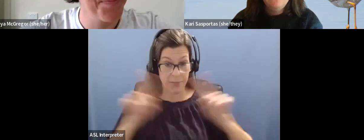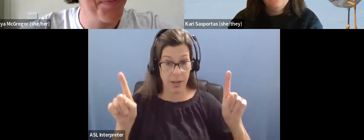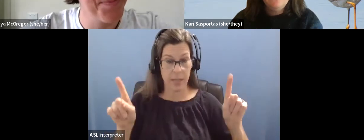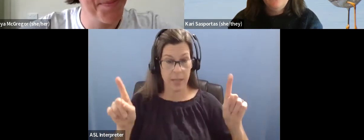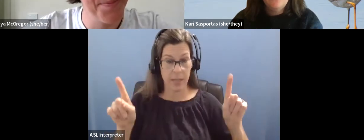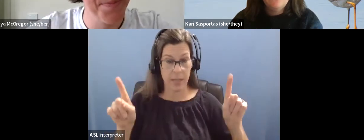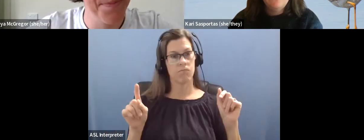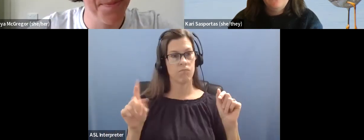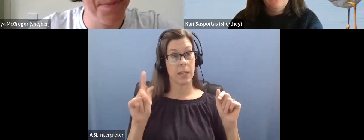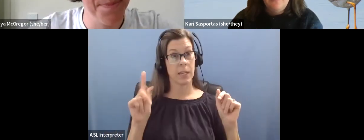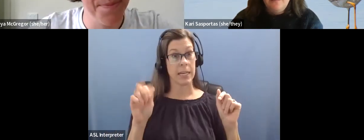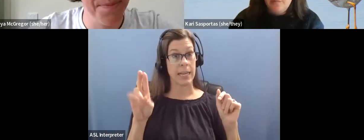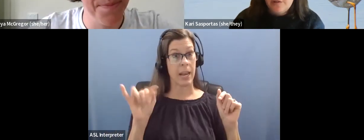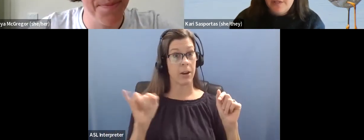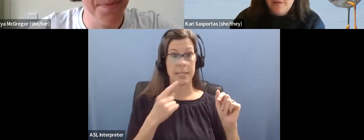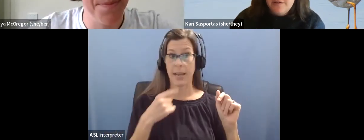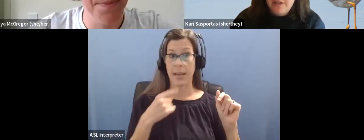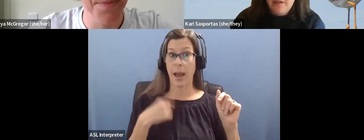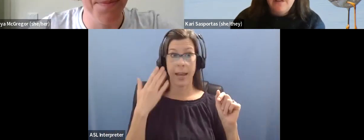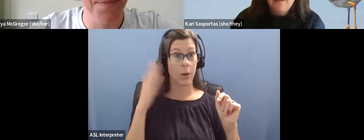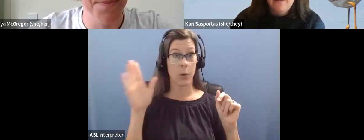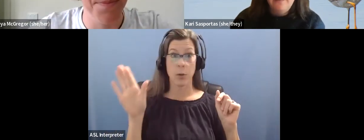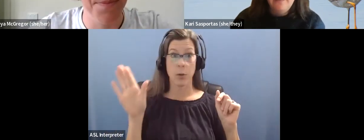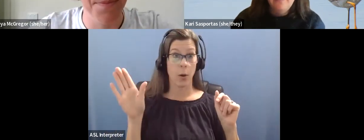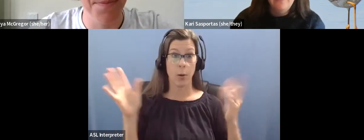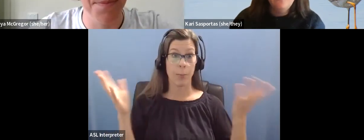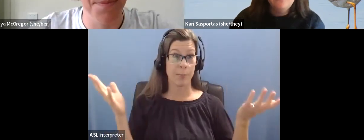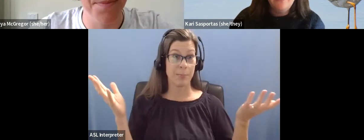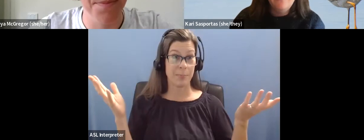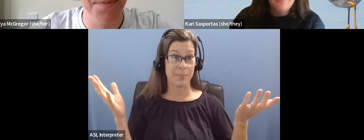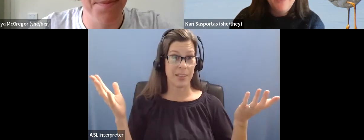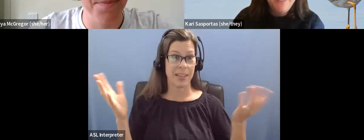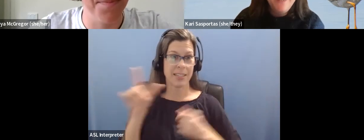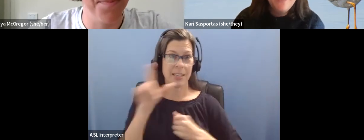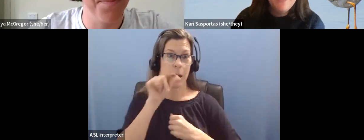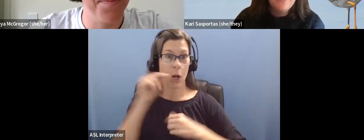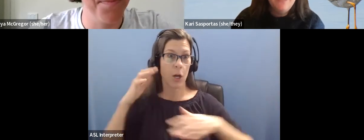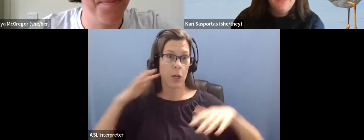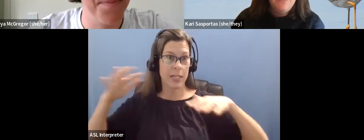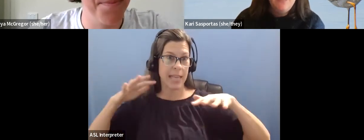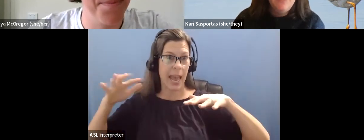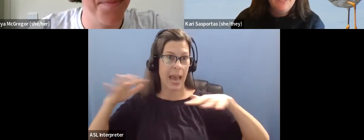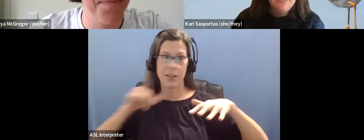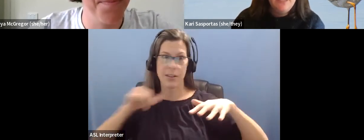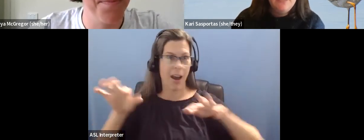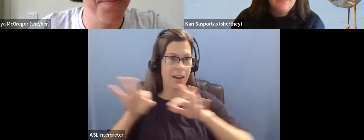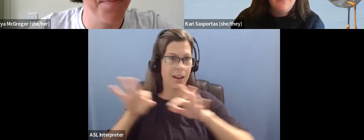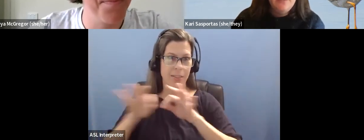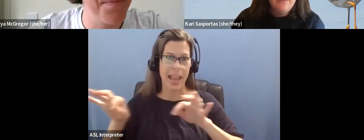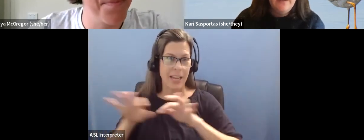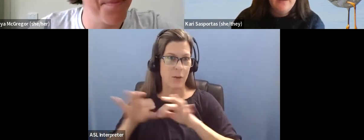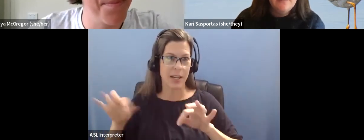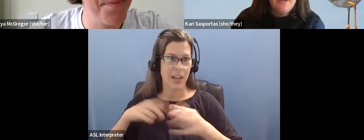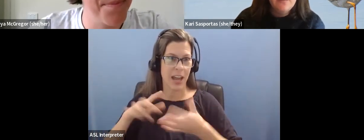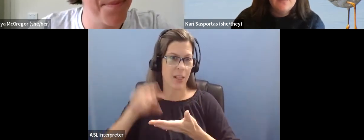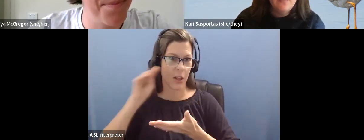because bird, bird sound is not a language that I've learned necessarily. I mean, I can identify